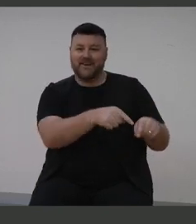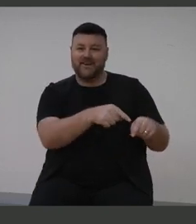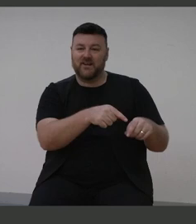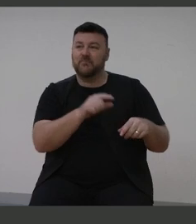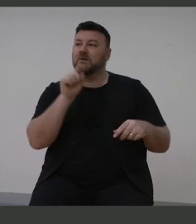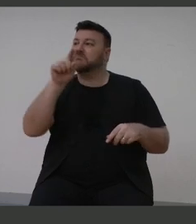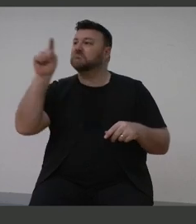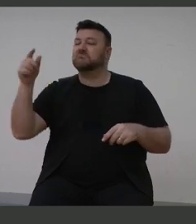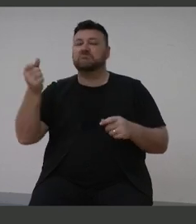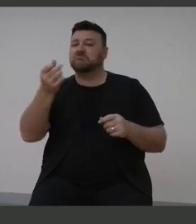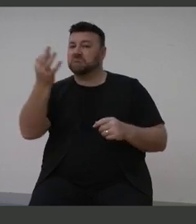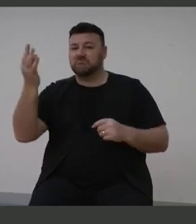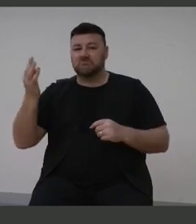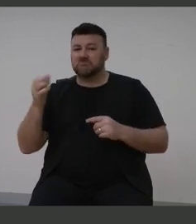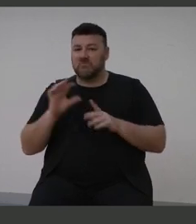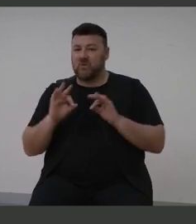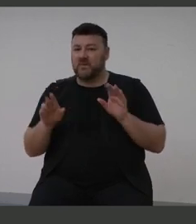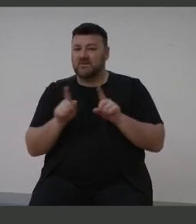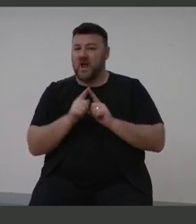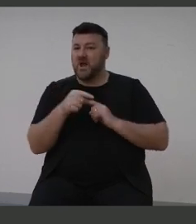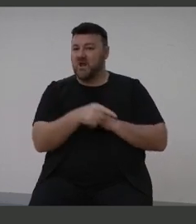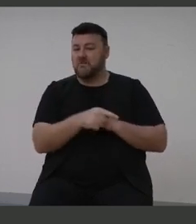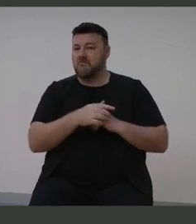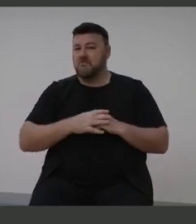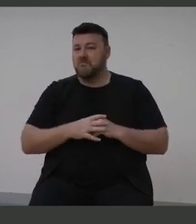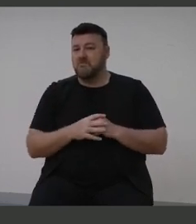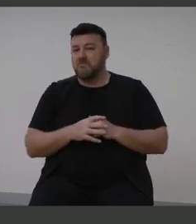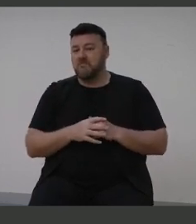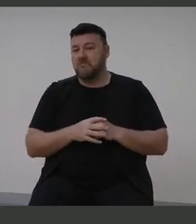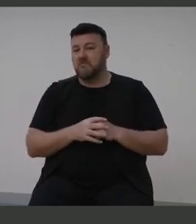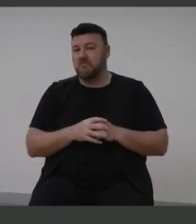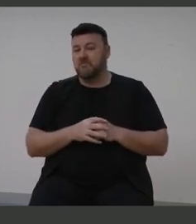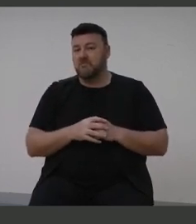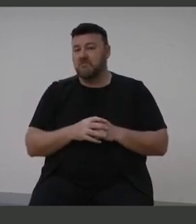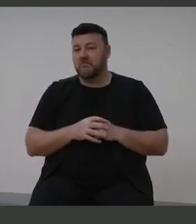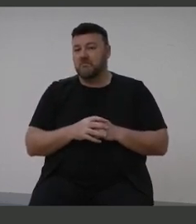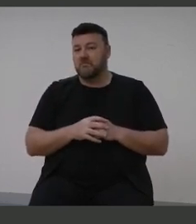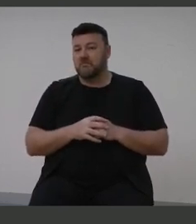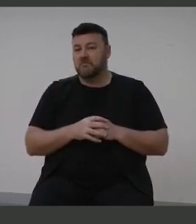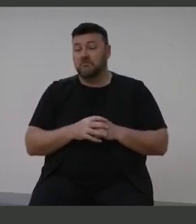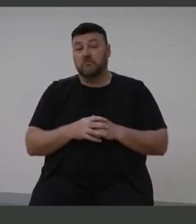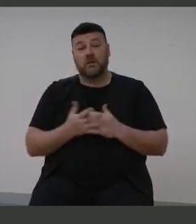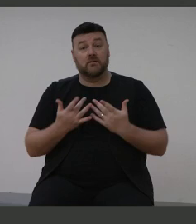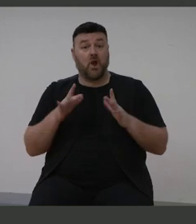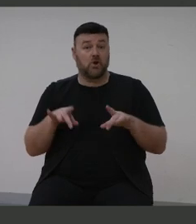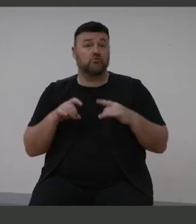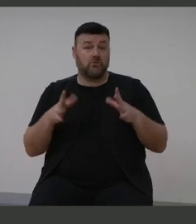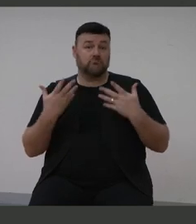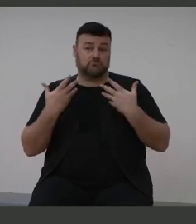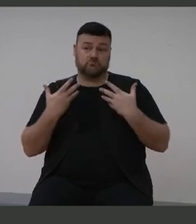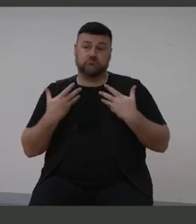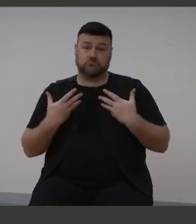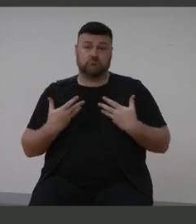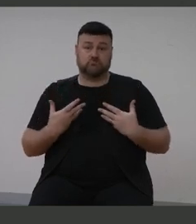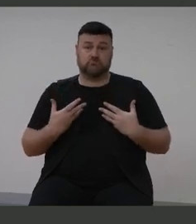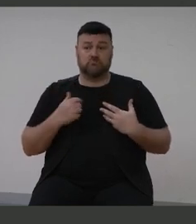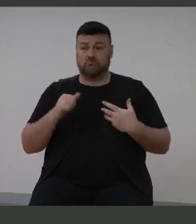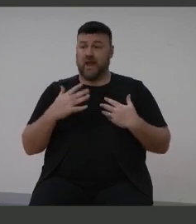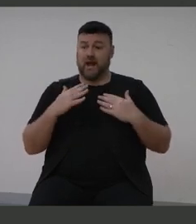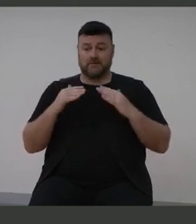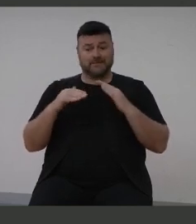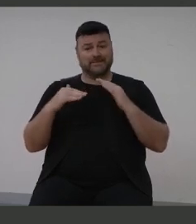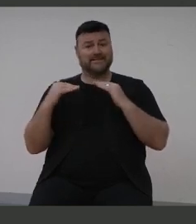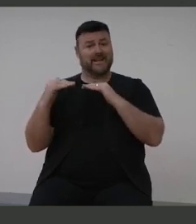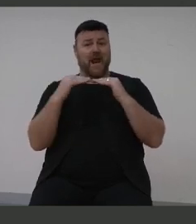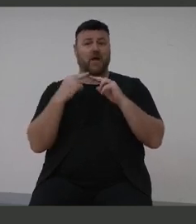public health care isn't the same in other countries. Australia is a very wealthy nation. We have very high living standards, but we